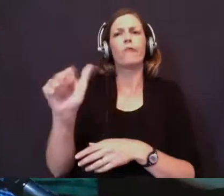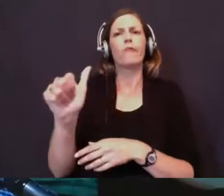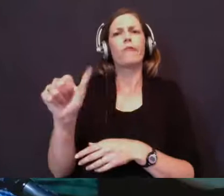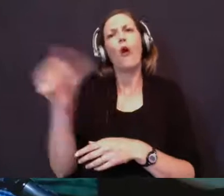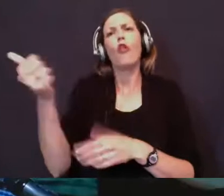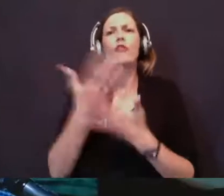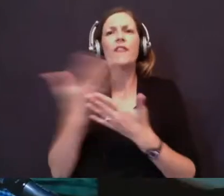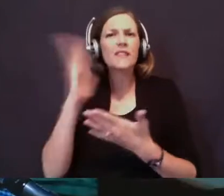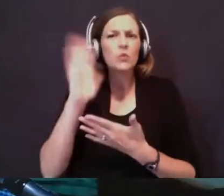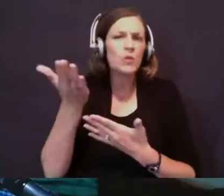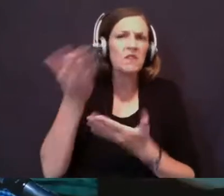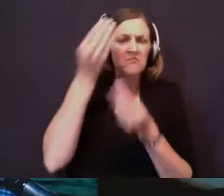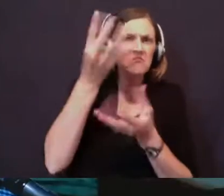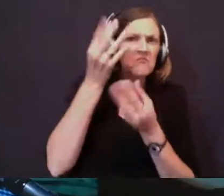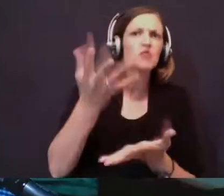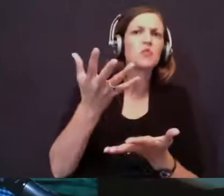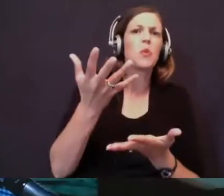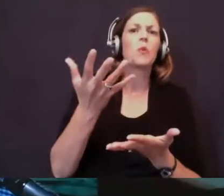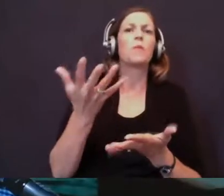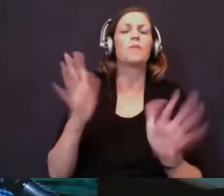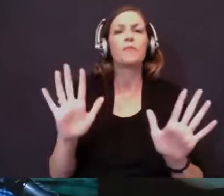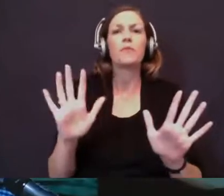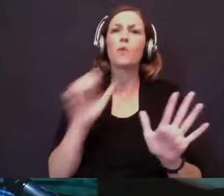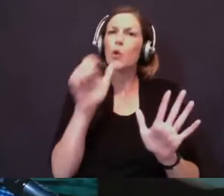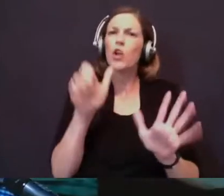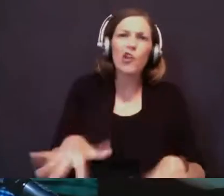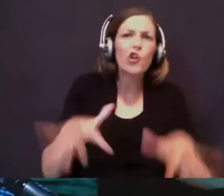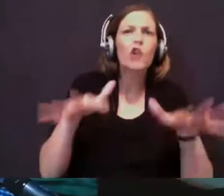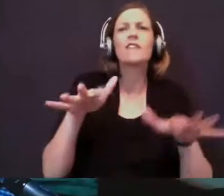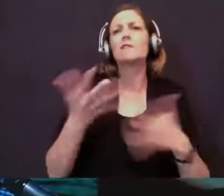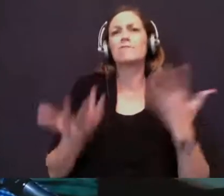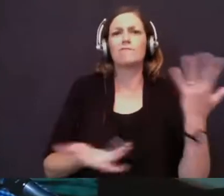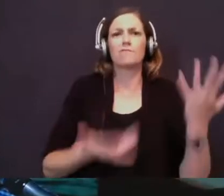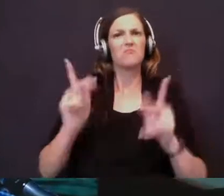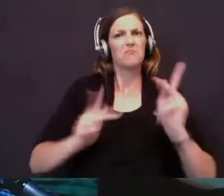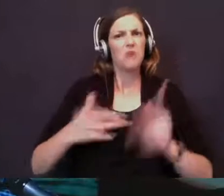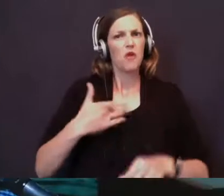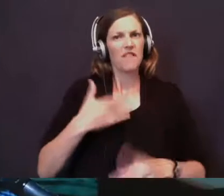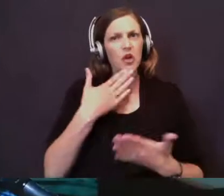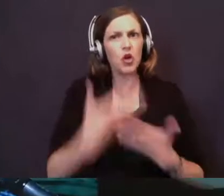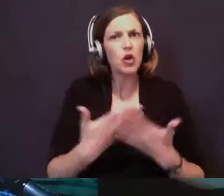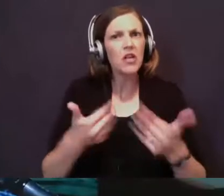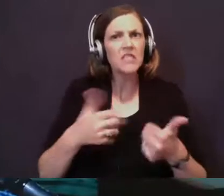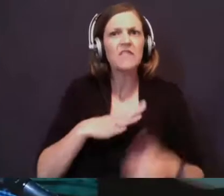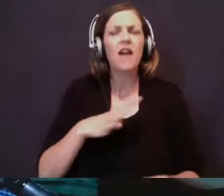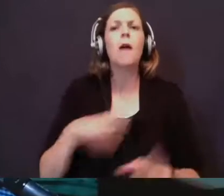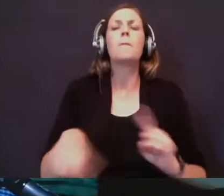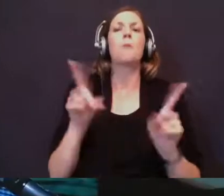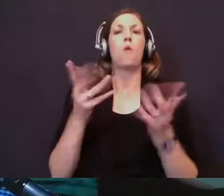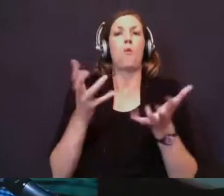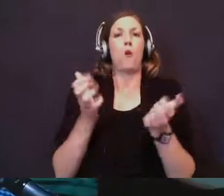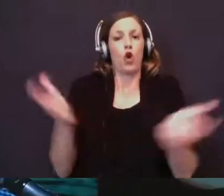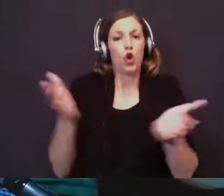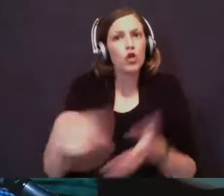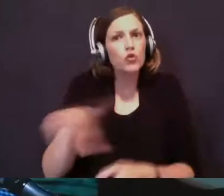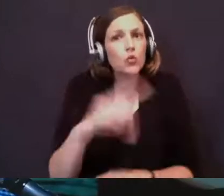keep you posted and up to date on that. We're not nervous. We're not anxious. People are feeling good. So we just want to encourage you to